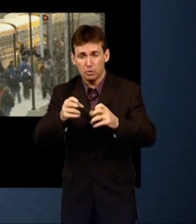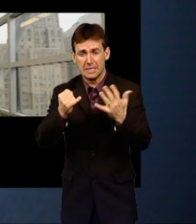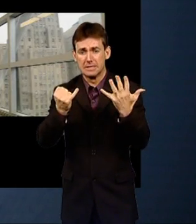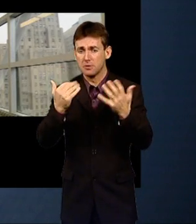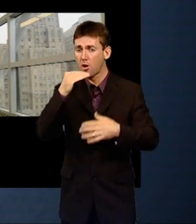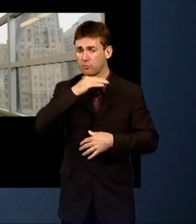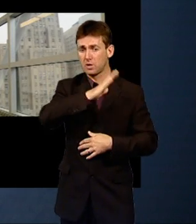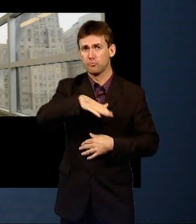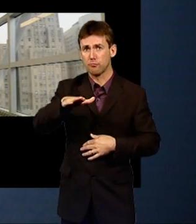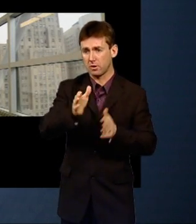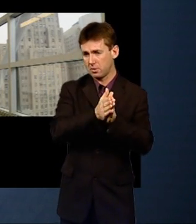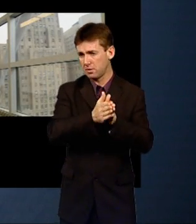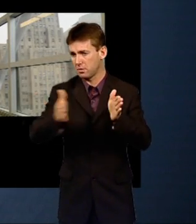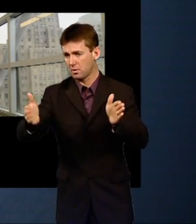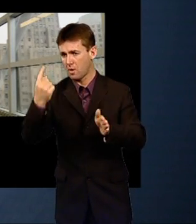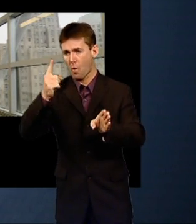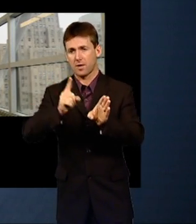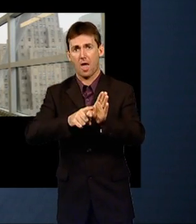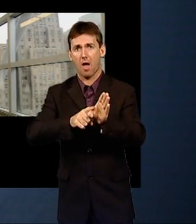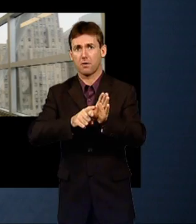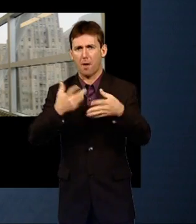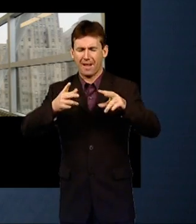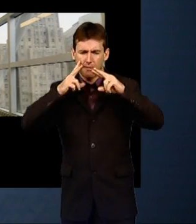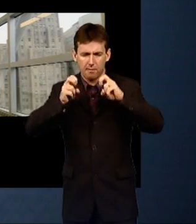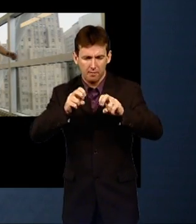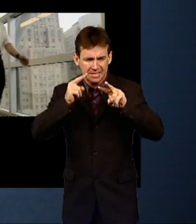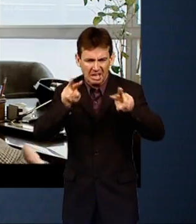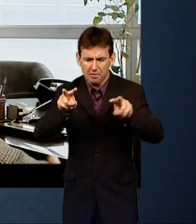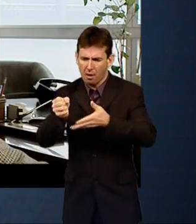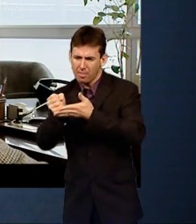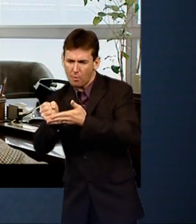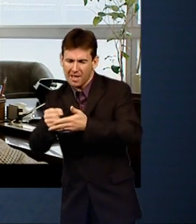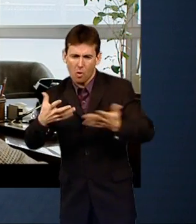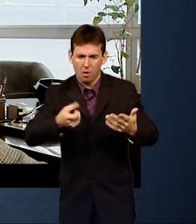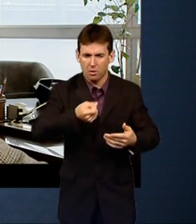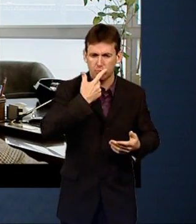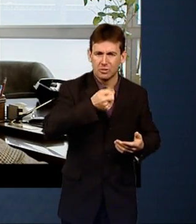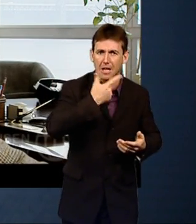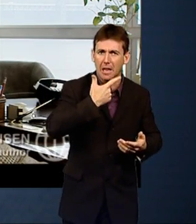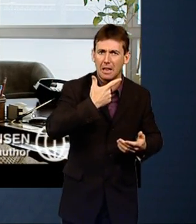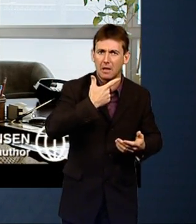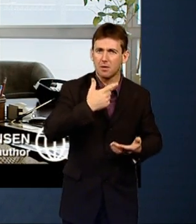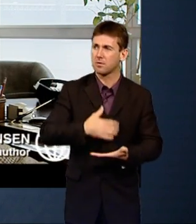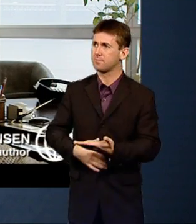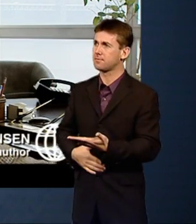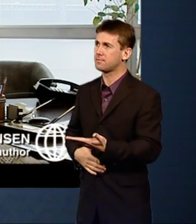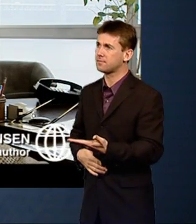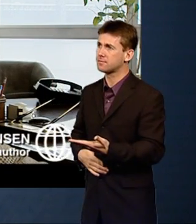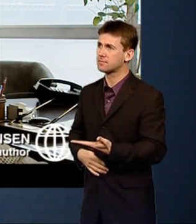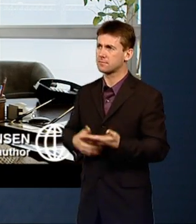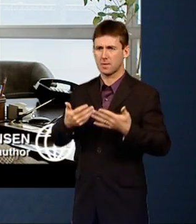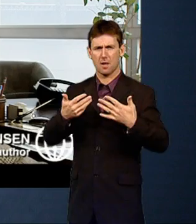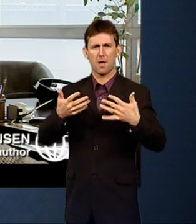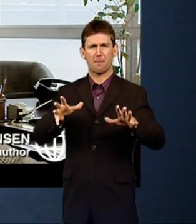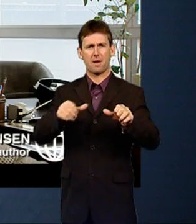some of the world's top experts on ADHD. We did the best study that's ever been done on planet Earth helping